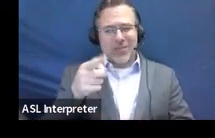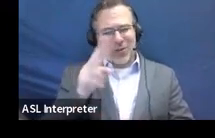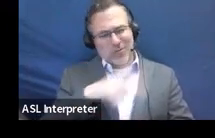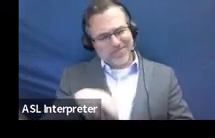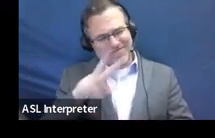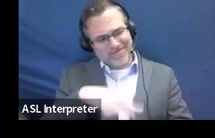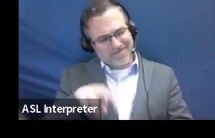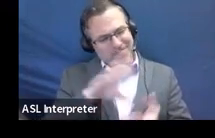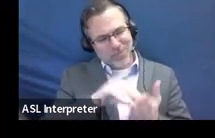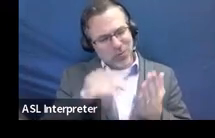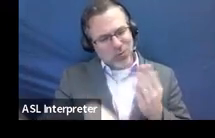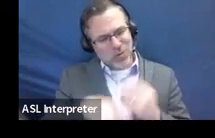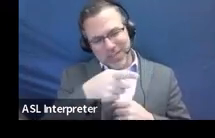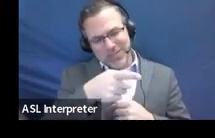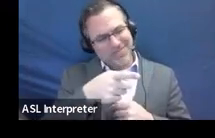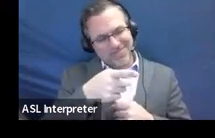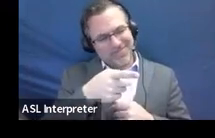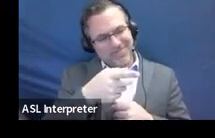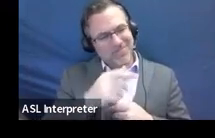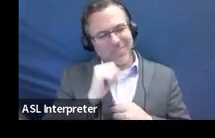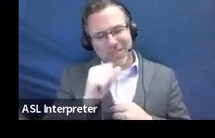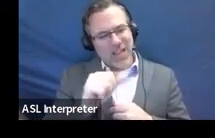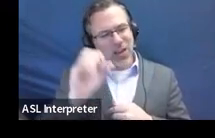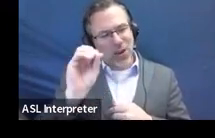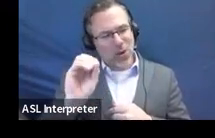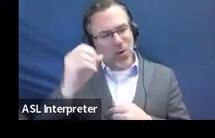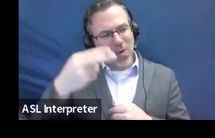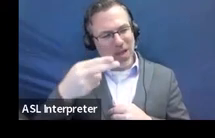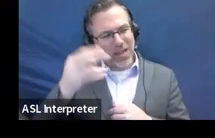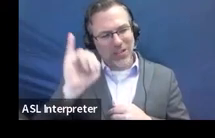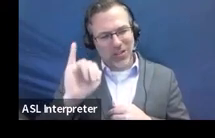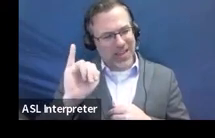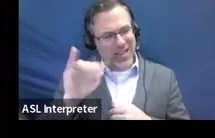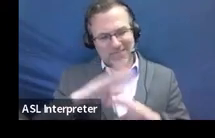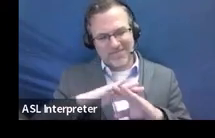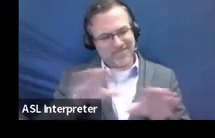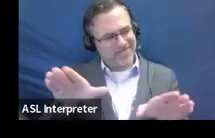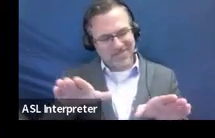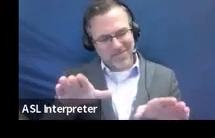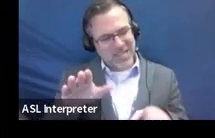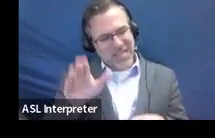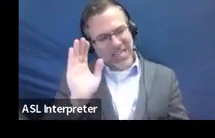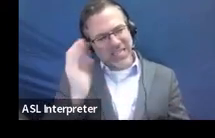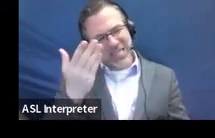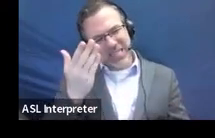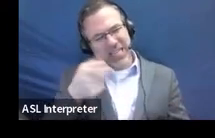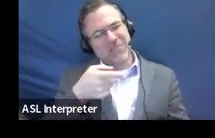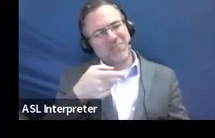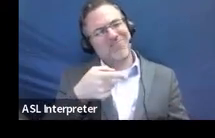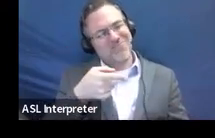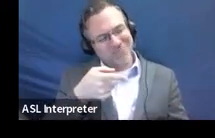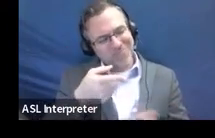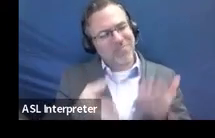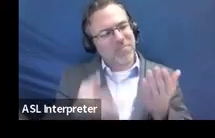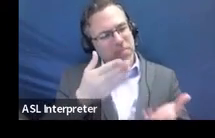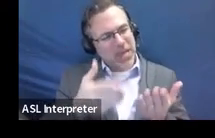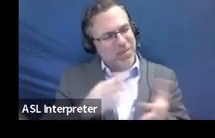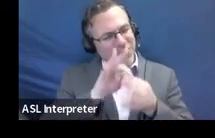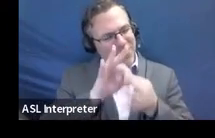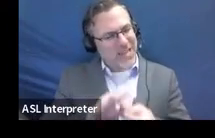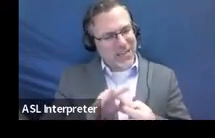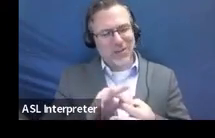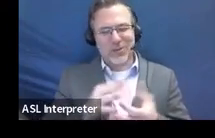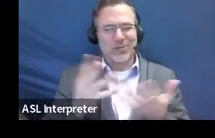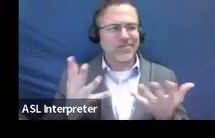longer, let's say OHI, and now you're thinking that maybe it's due to autism or something